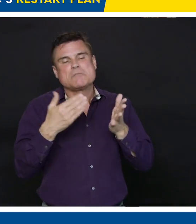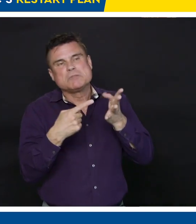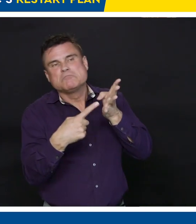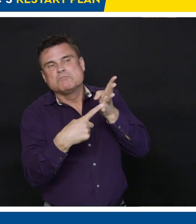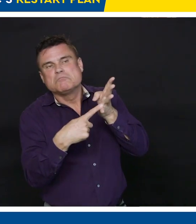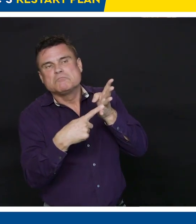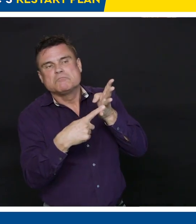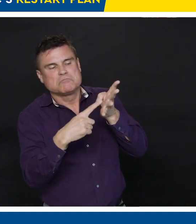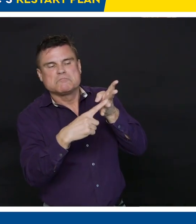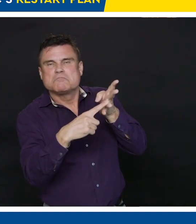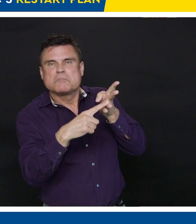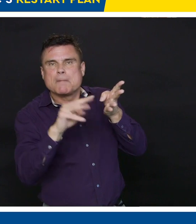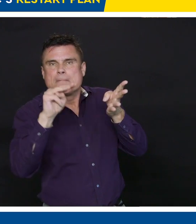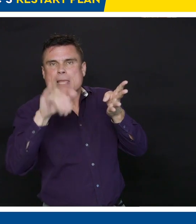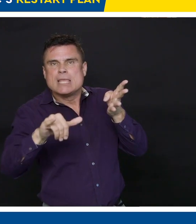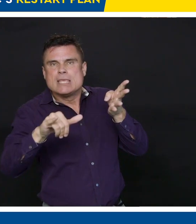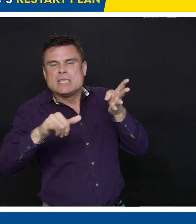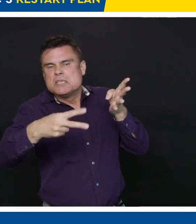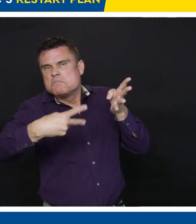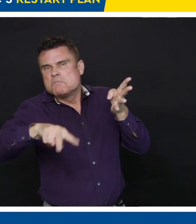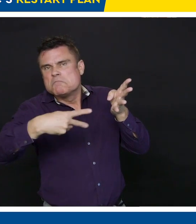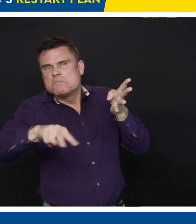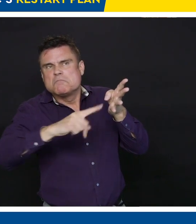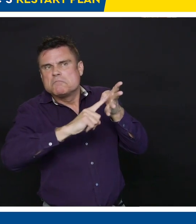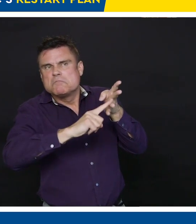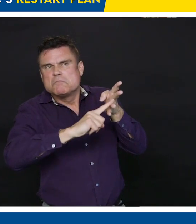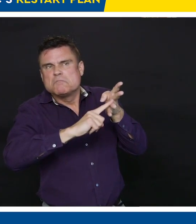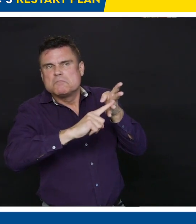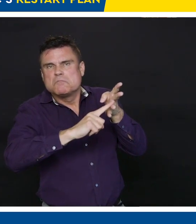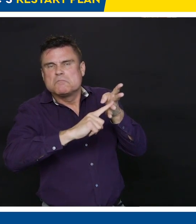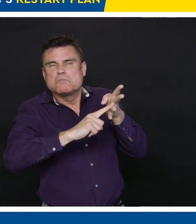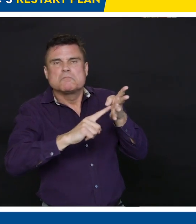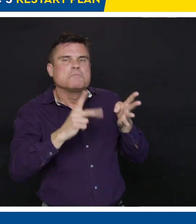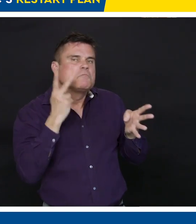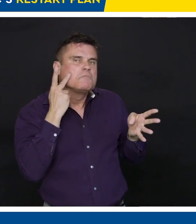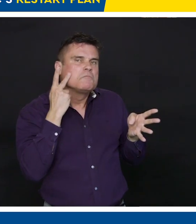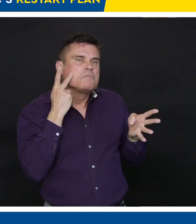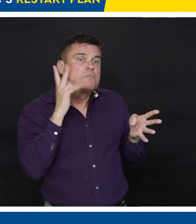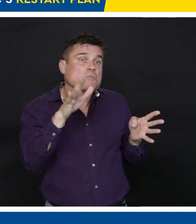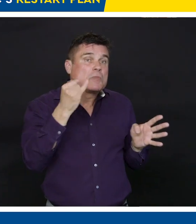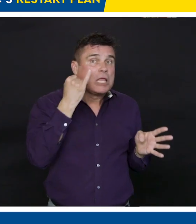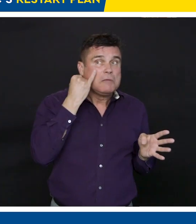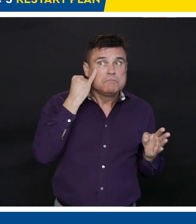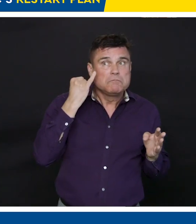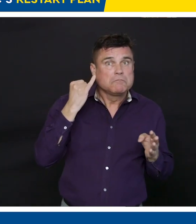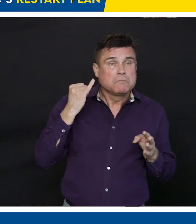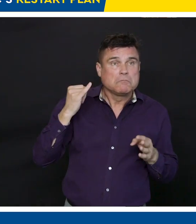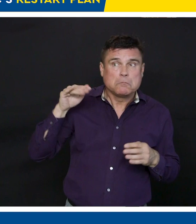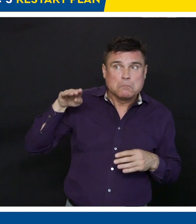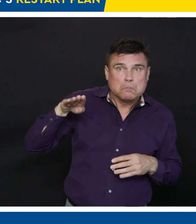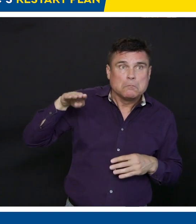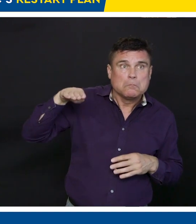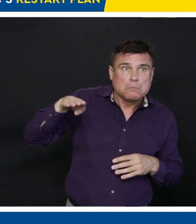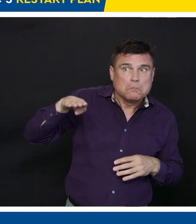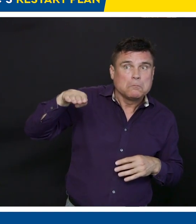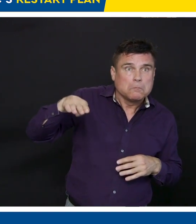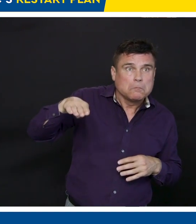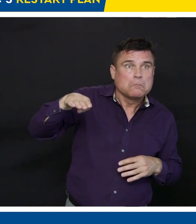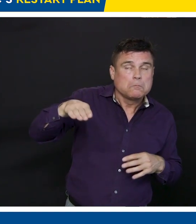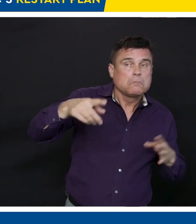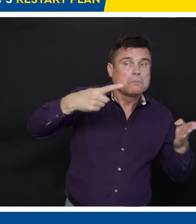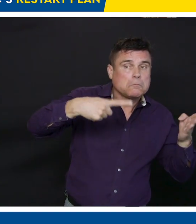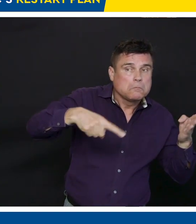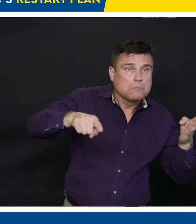things that we're doing in the next week and a half, you know, by the long weekend is the time that we will be able to go out and hug our family.